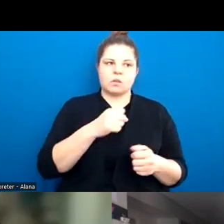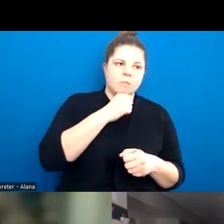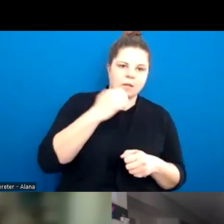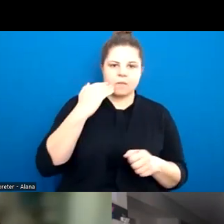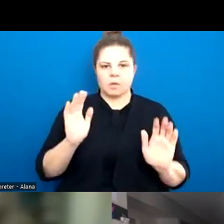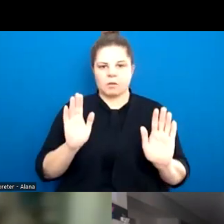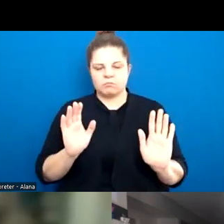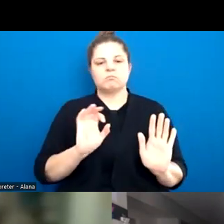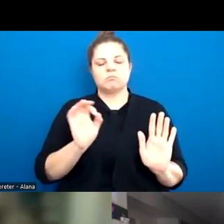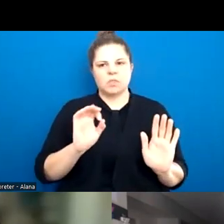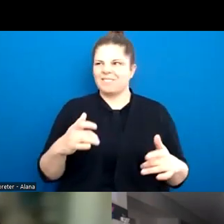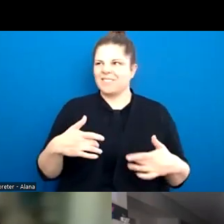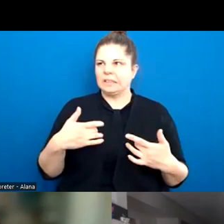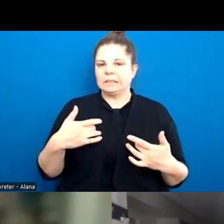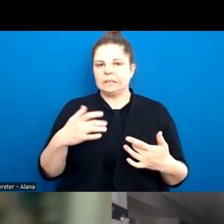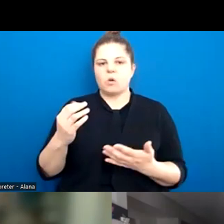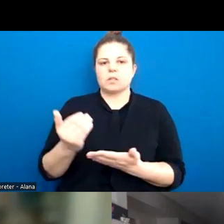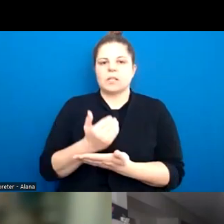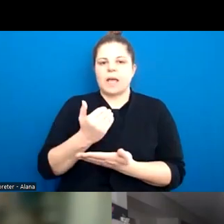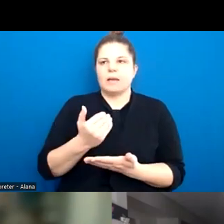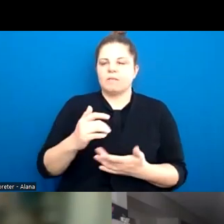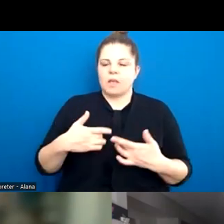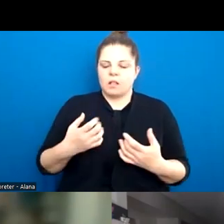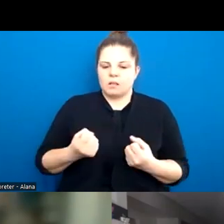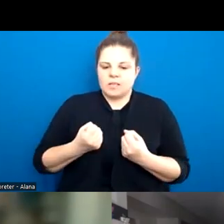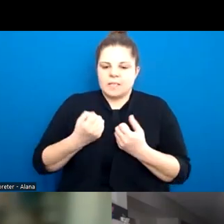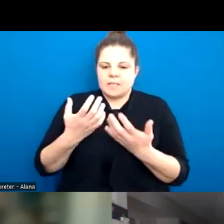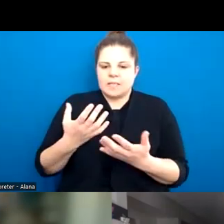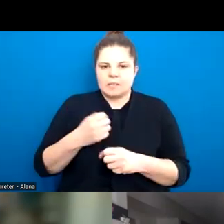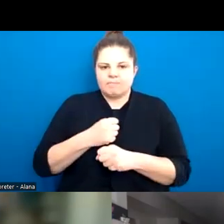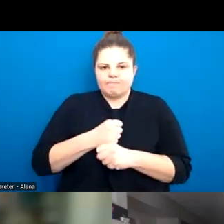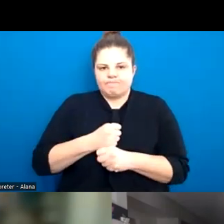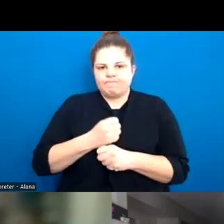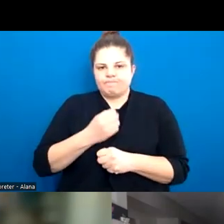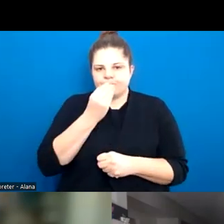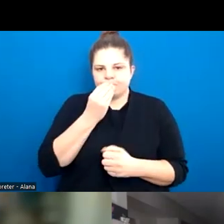and unable to express themselves. And that impacts them on their mental health.